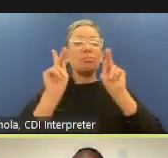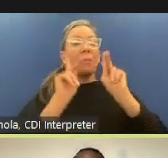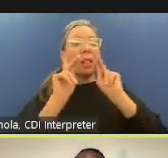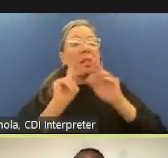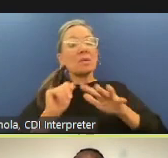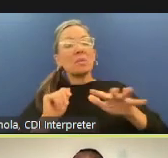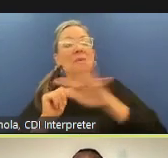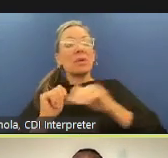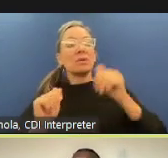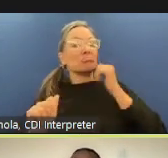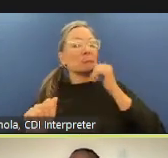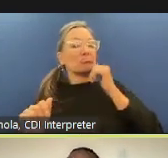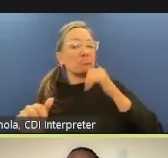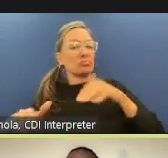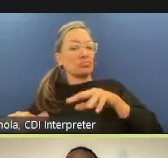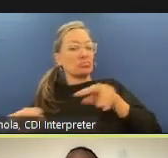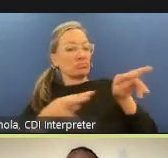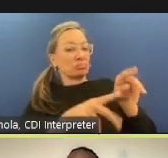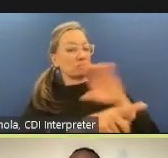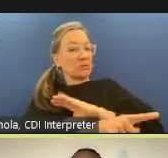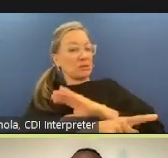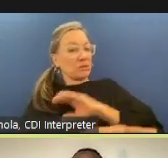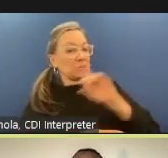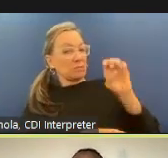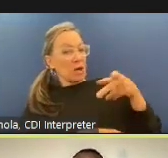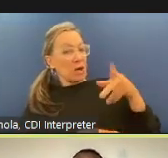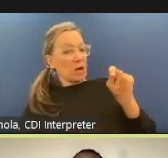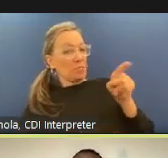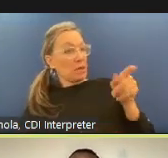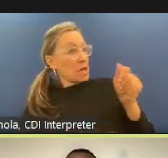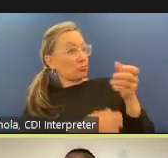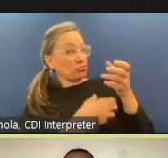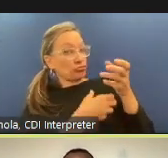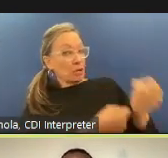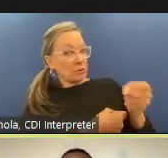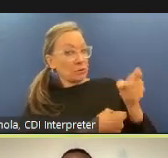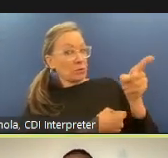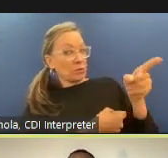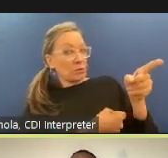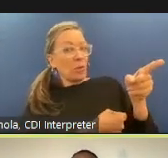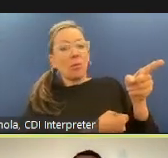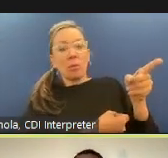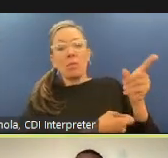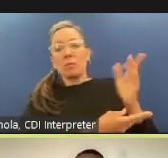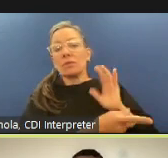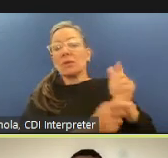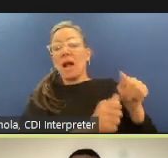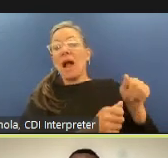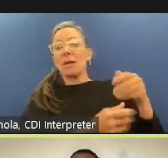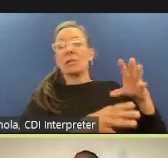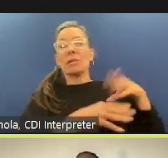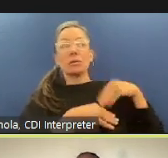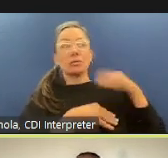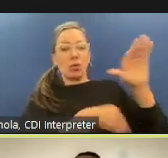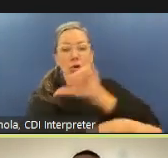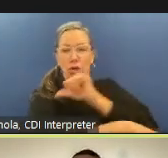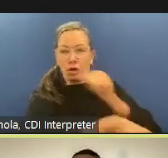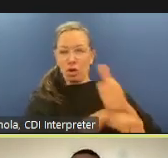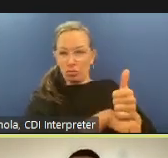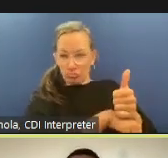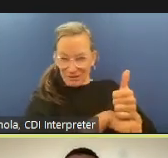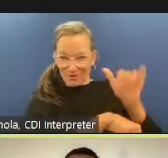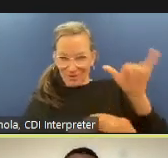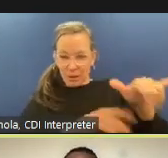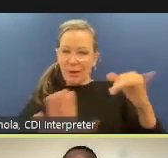they should accept the authority of that agency so if an officer asks you to do something well i think these people are doing it for